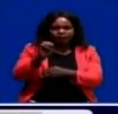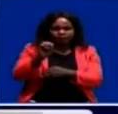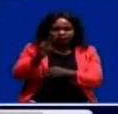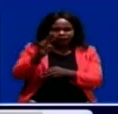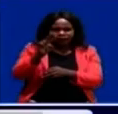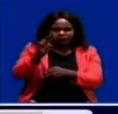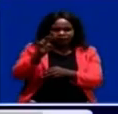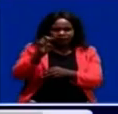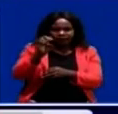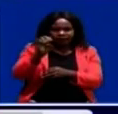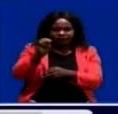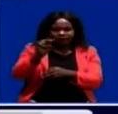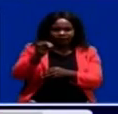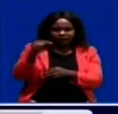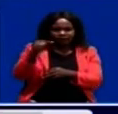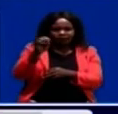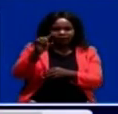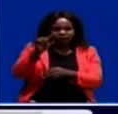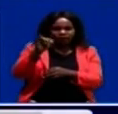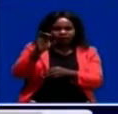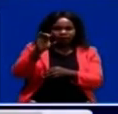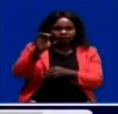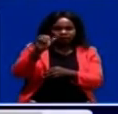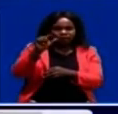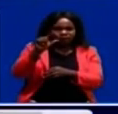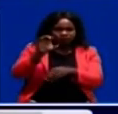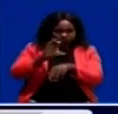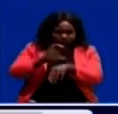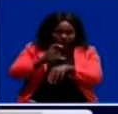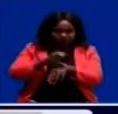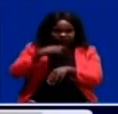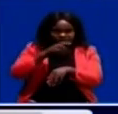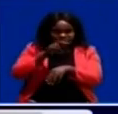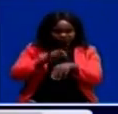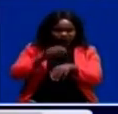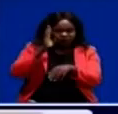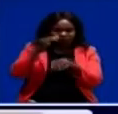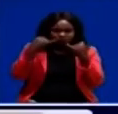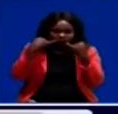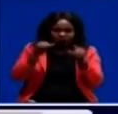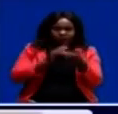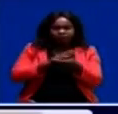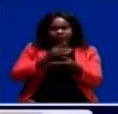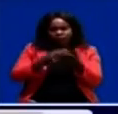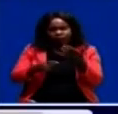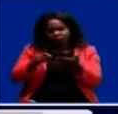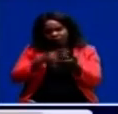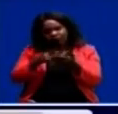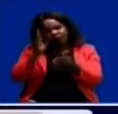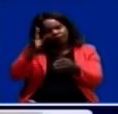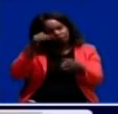Executive Director, Pukuta Mwanza, says the nation will be informed on what the parties will agree on after the negotiations.